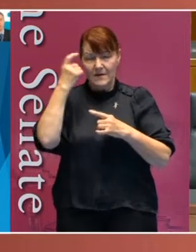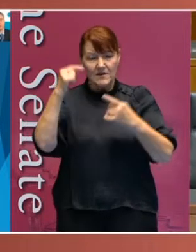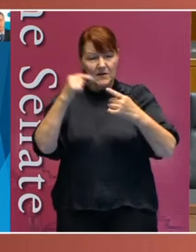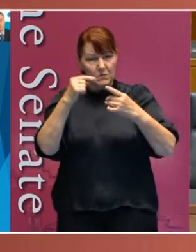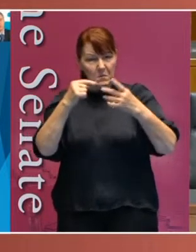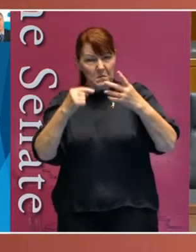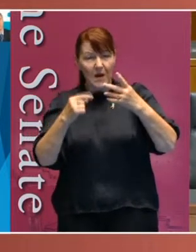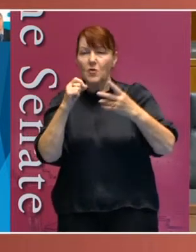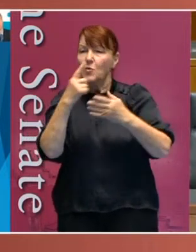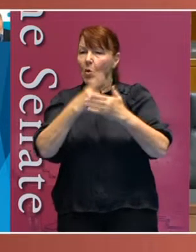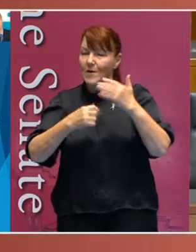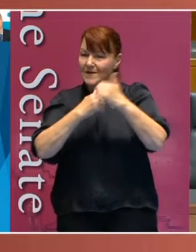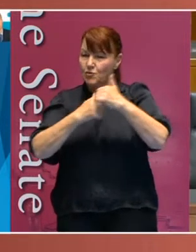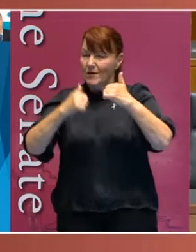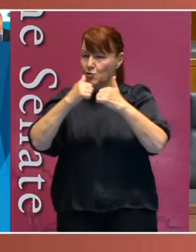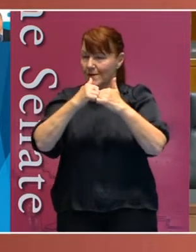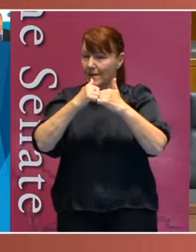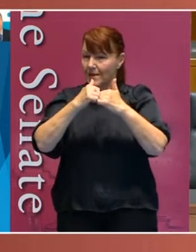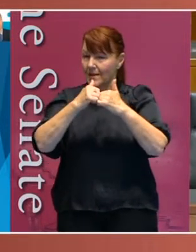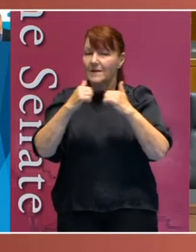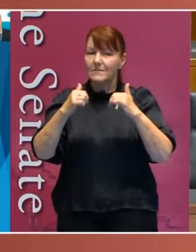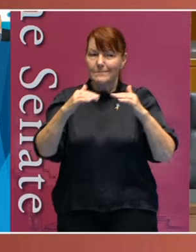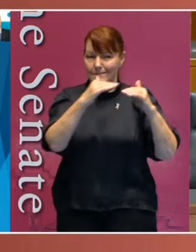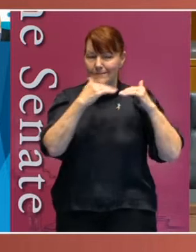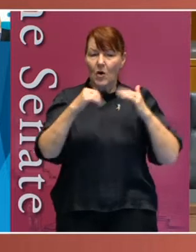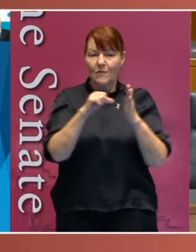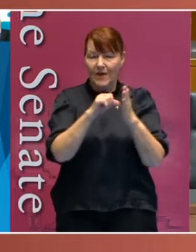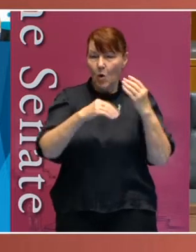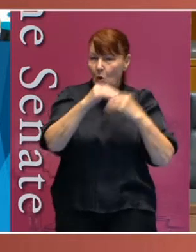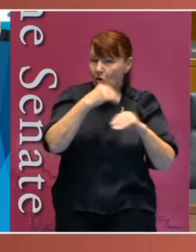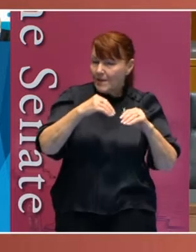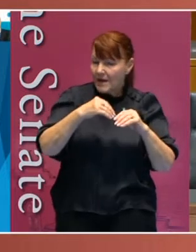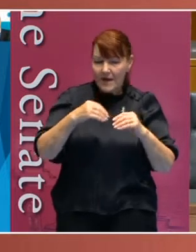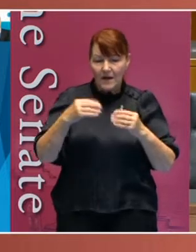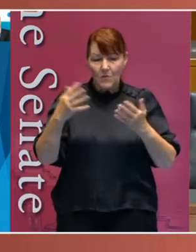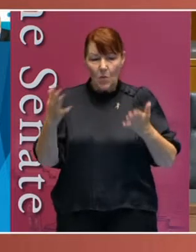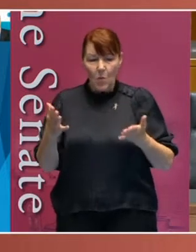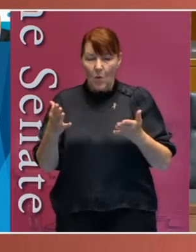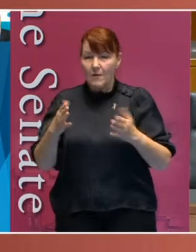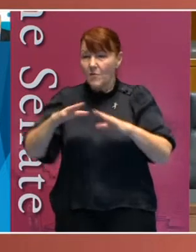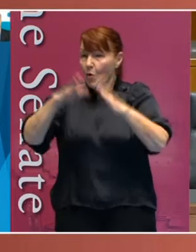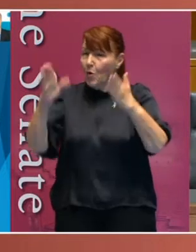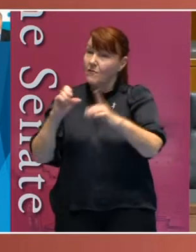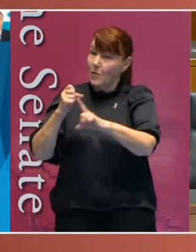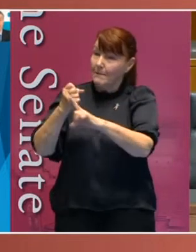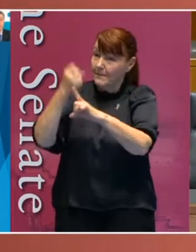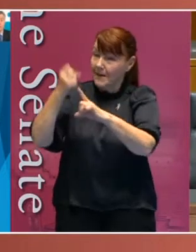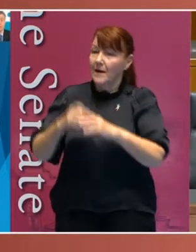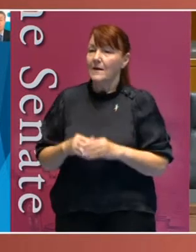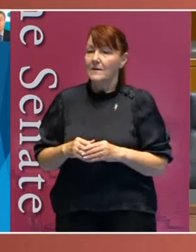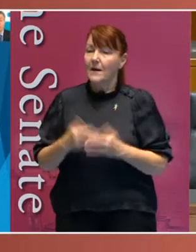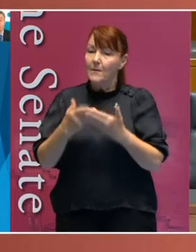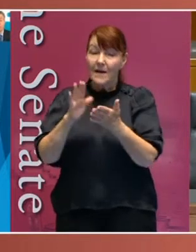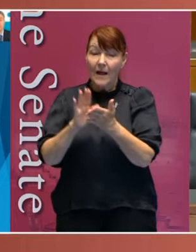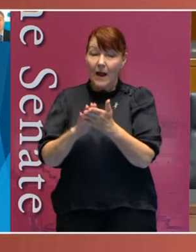the structural levels of the economy or overall impact, but how it